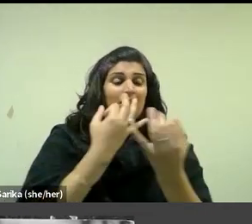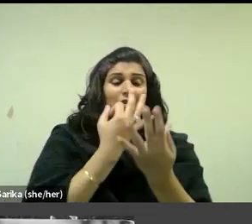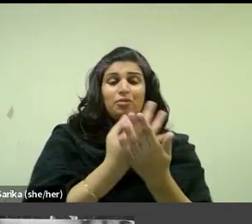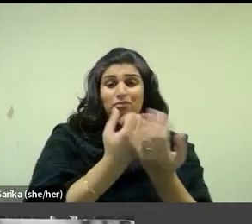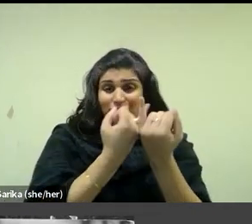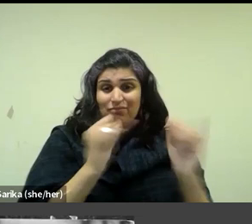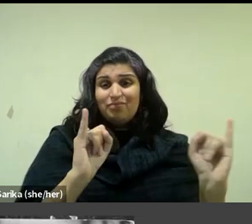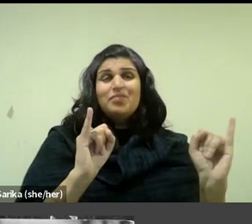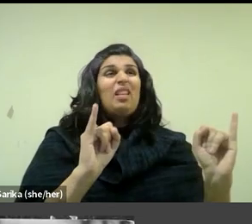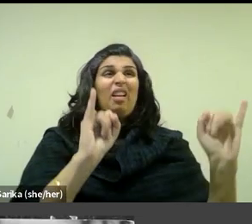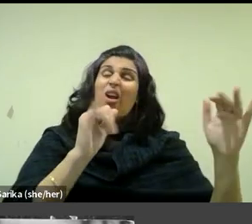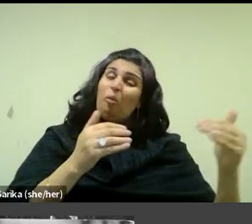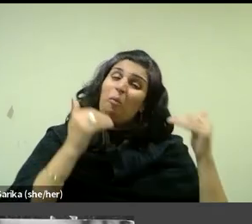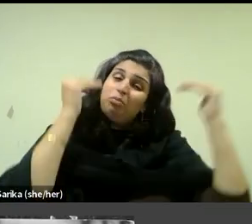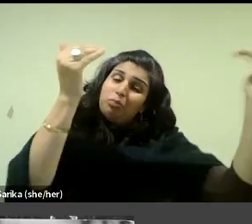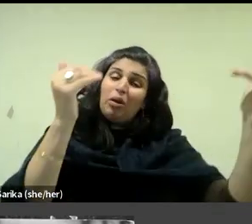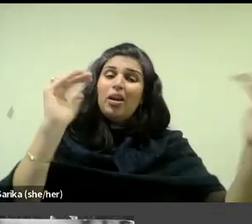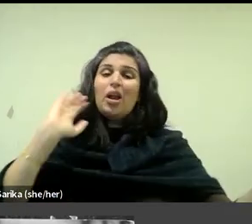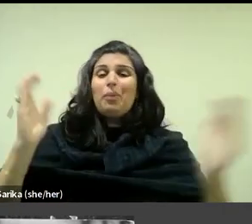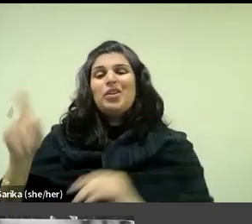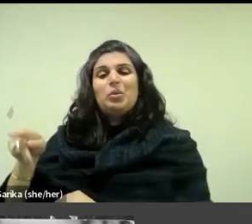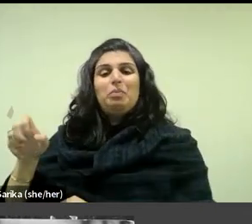bourgeois industriousness of his own.